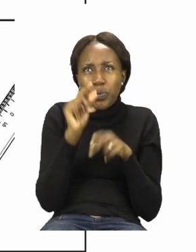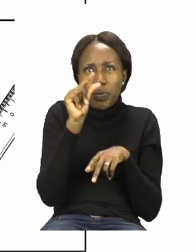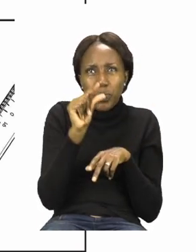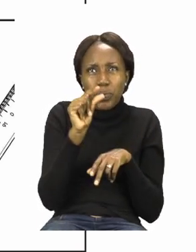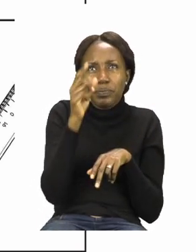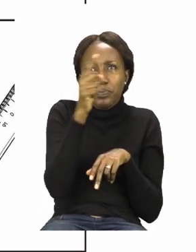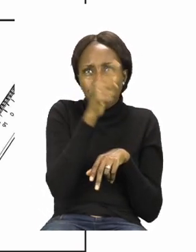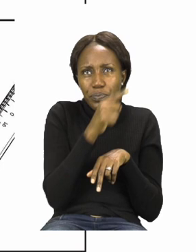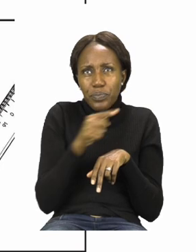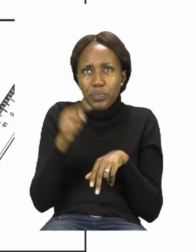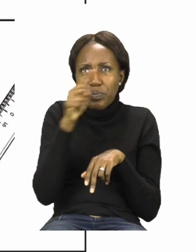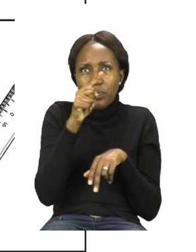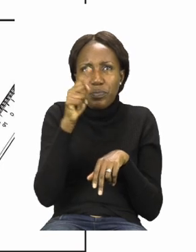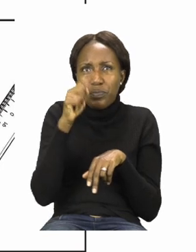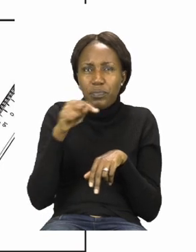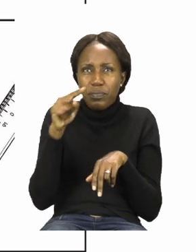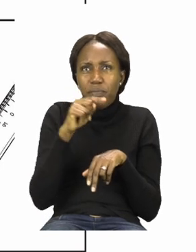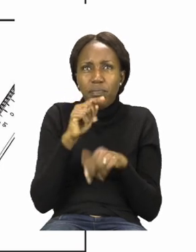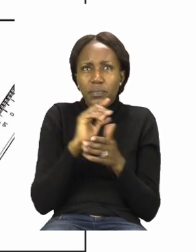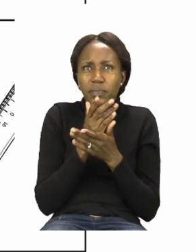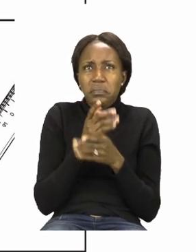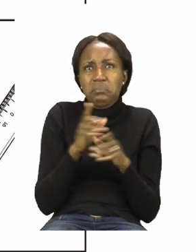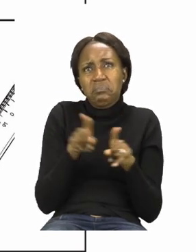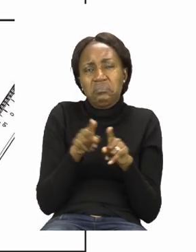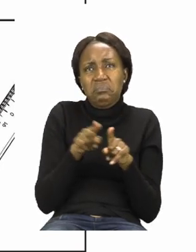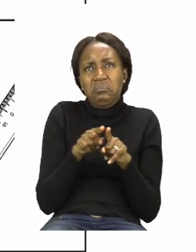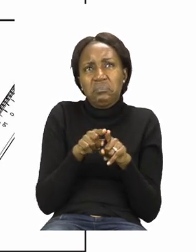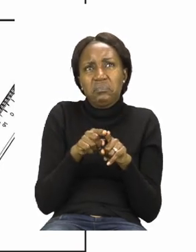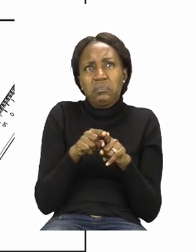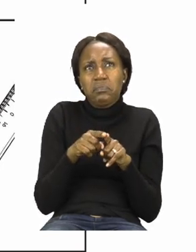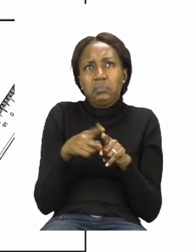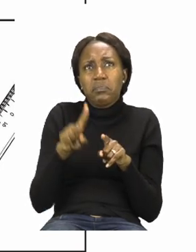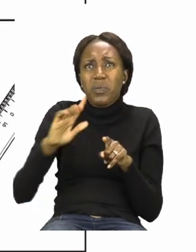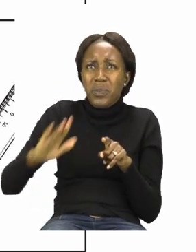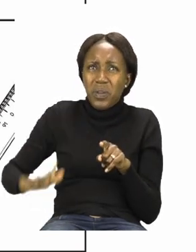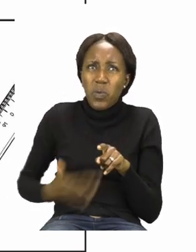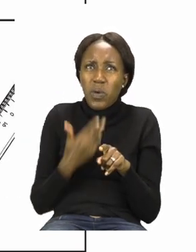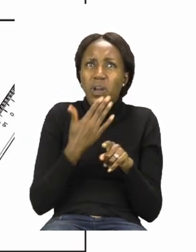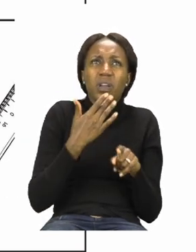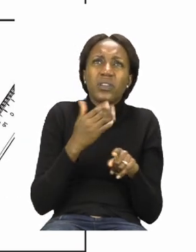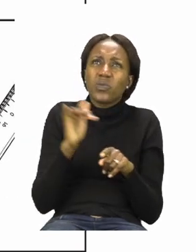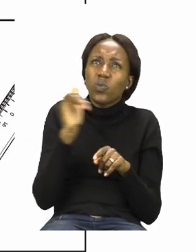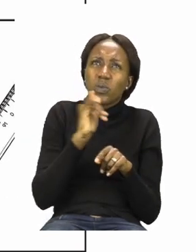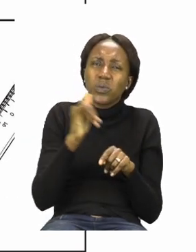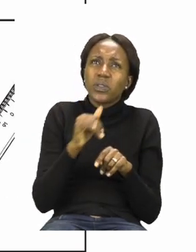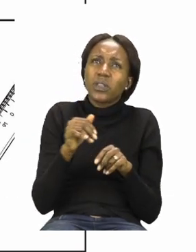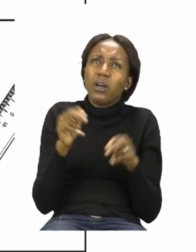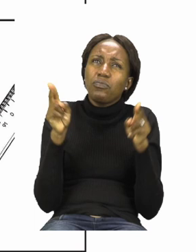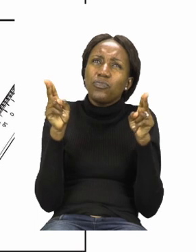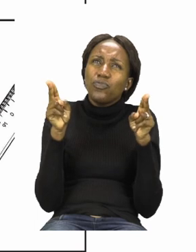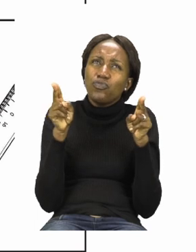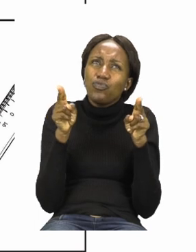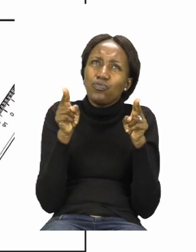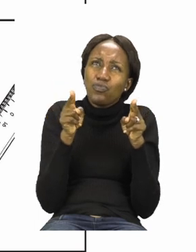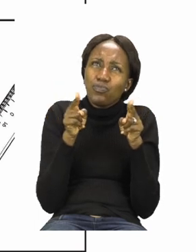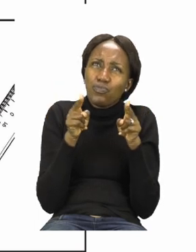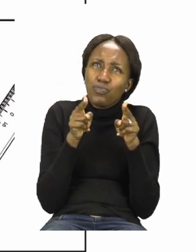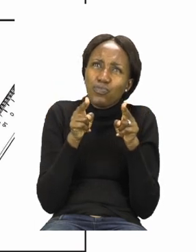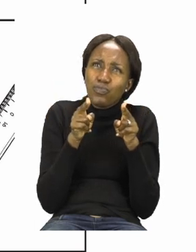There are some that look like they are the same size but we are not interested in those ones. We want to colour the